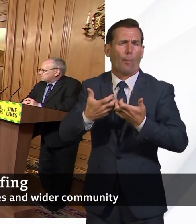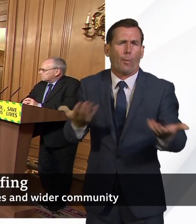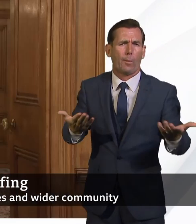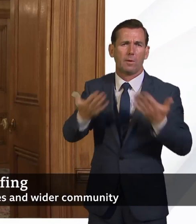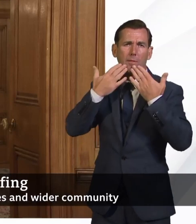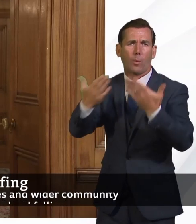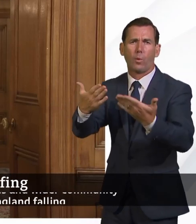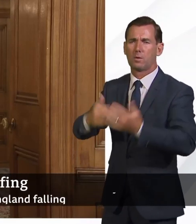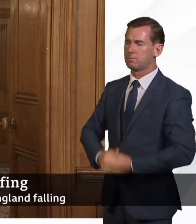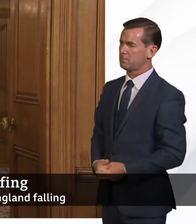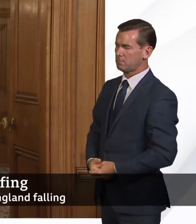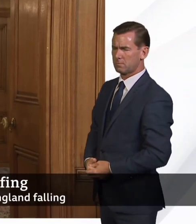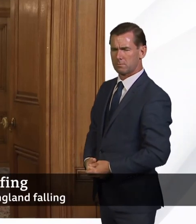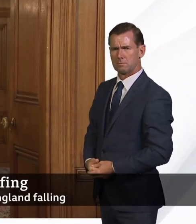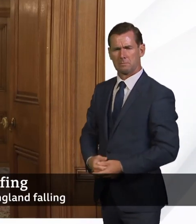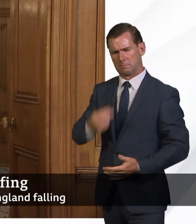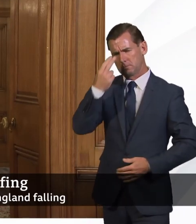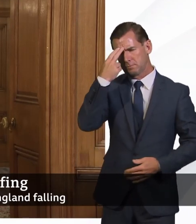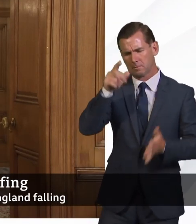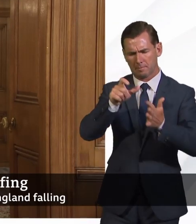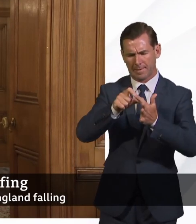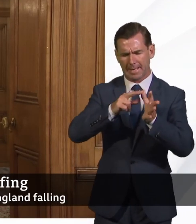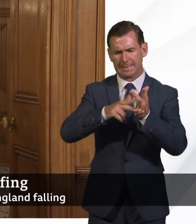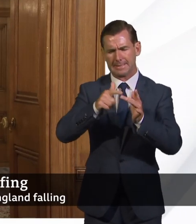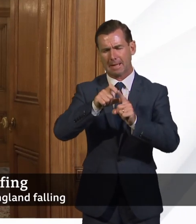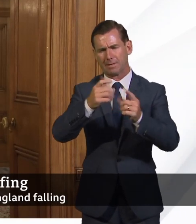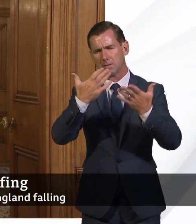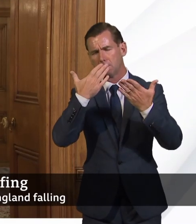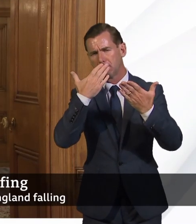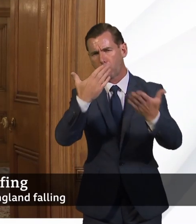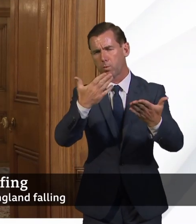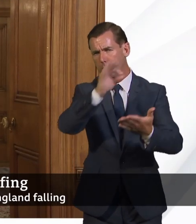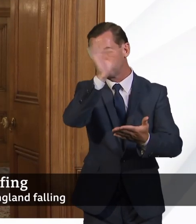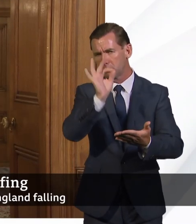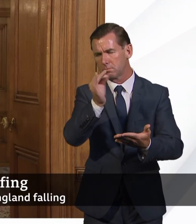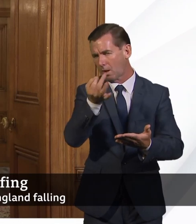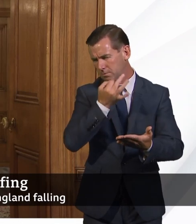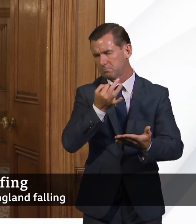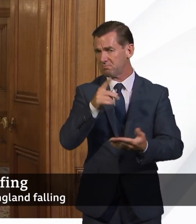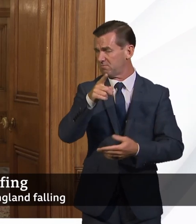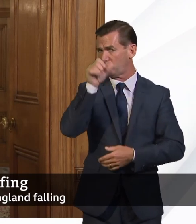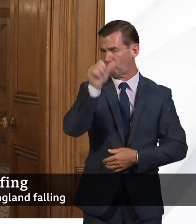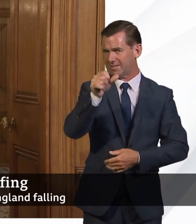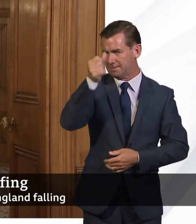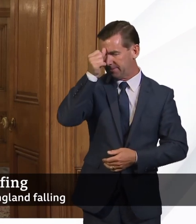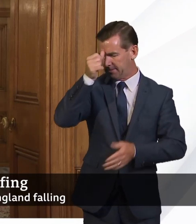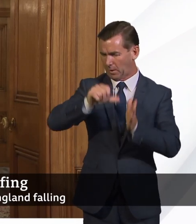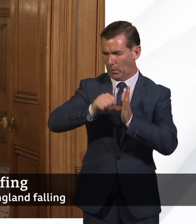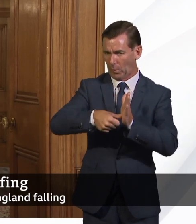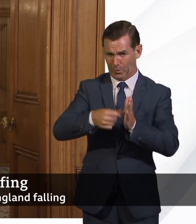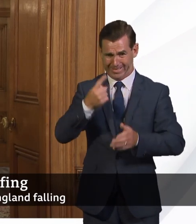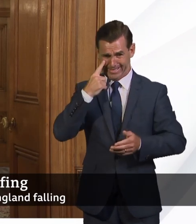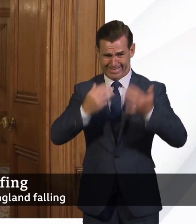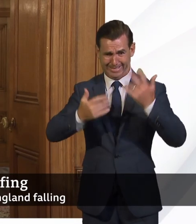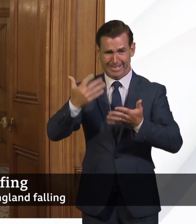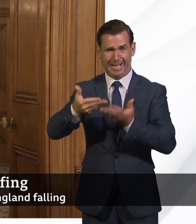David, thank you very much for that question. And you're absolutely right. We've seen the scale of the challenge. We've seen the new statistics out today. And we